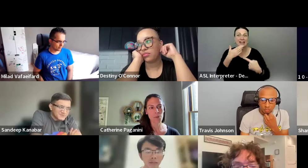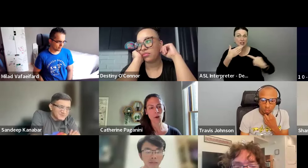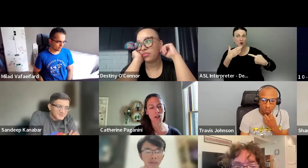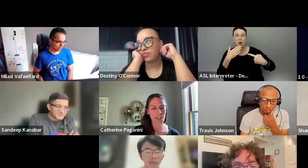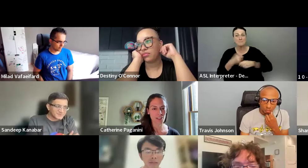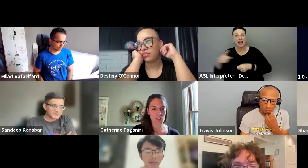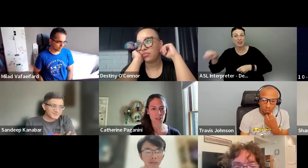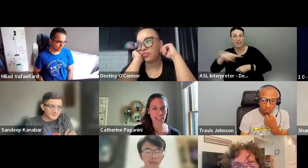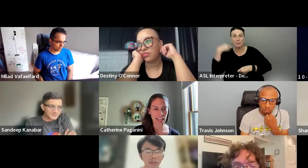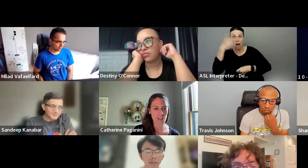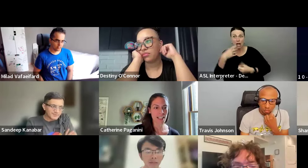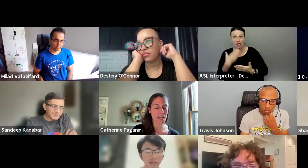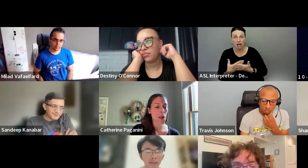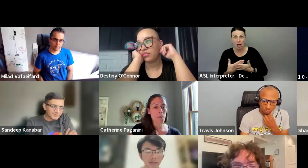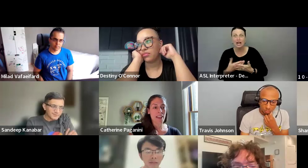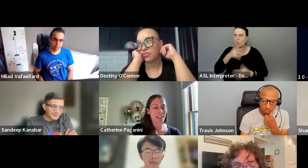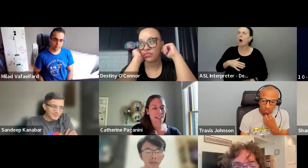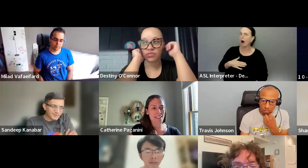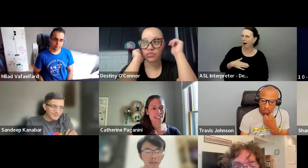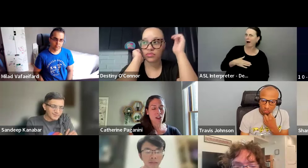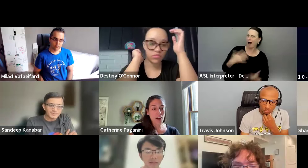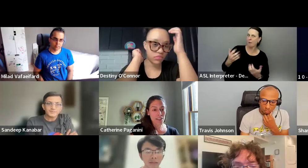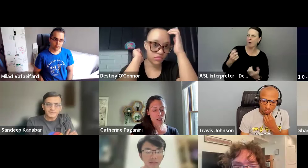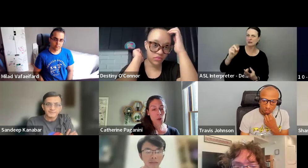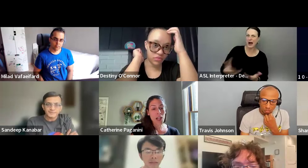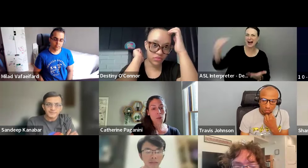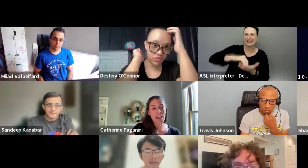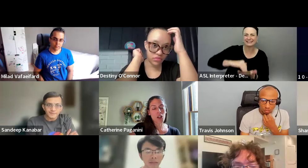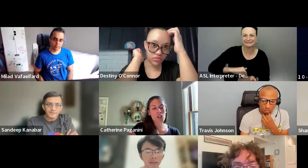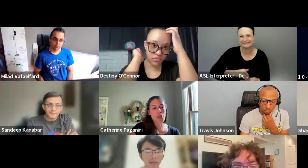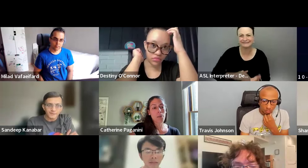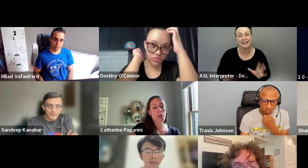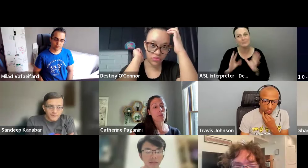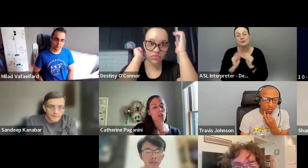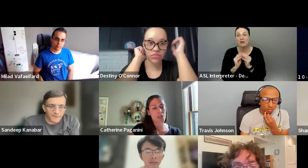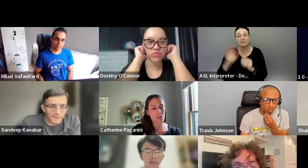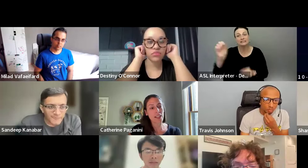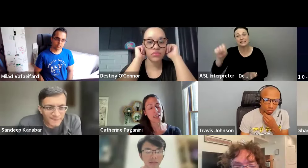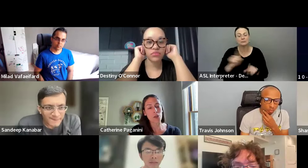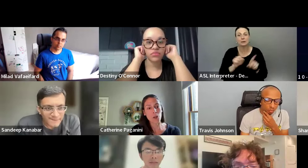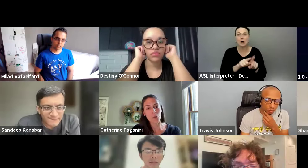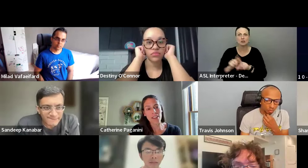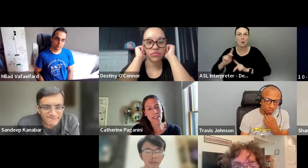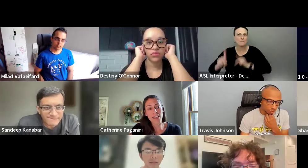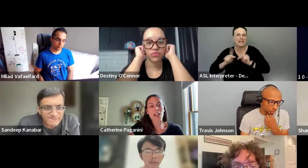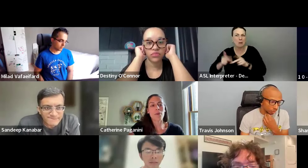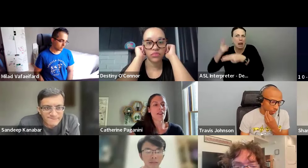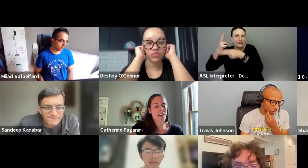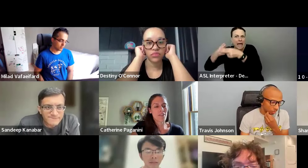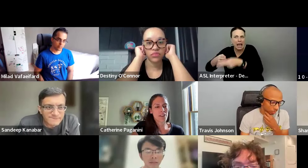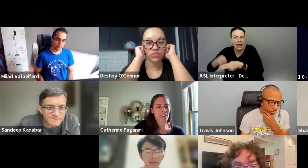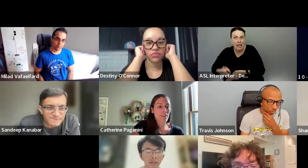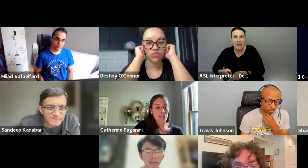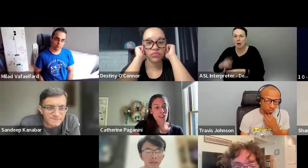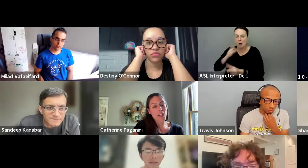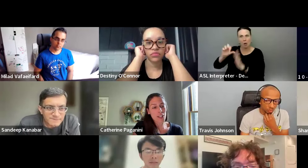look good, they're going to be motivated to do it again. So it's like, and then it's like the conference as well, but like also the people specifically you work with, then they're going